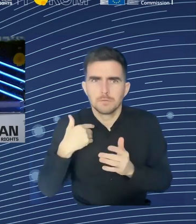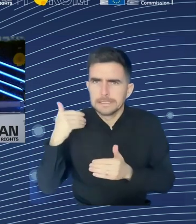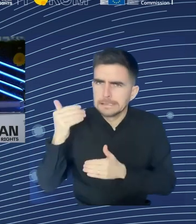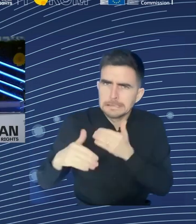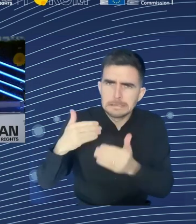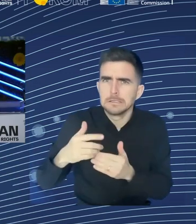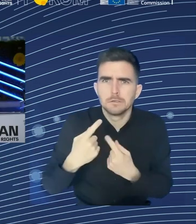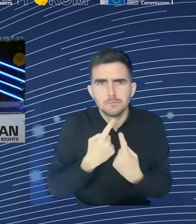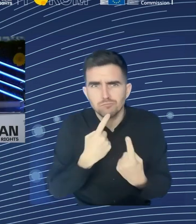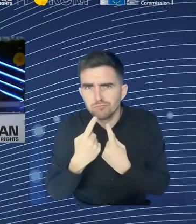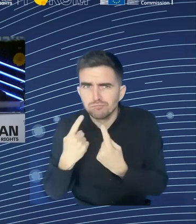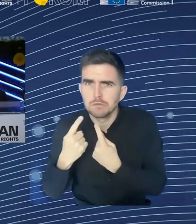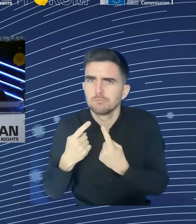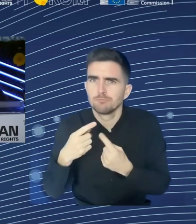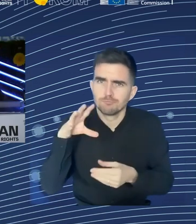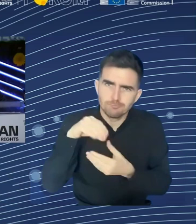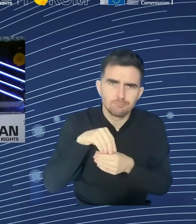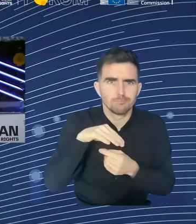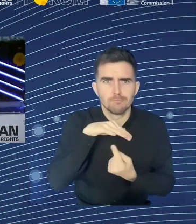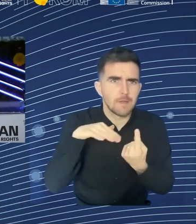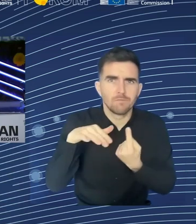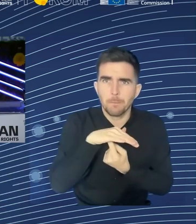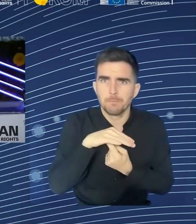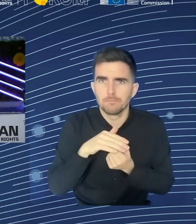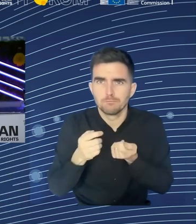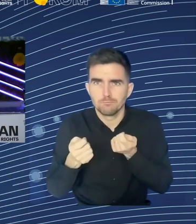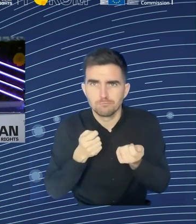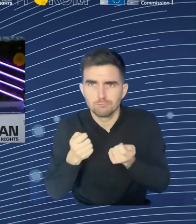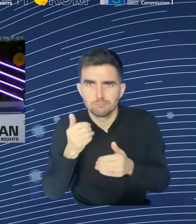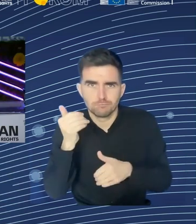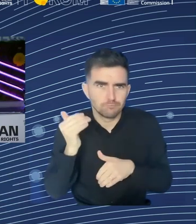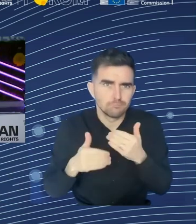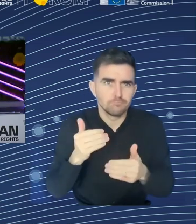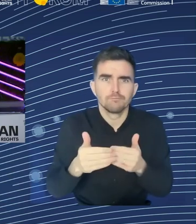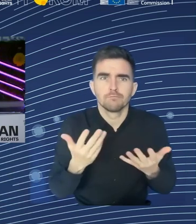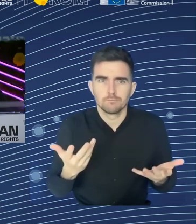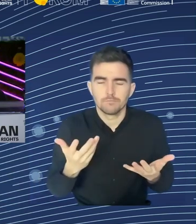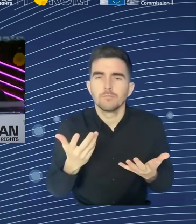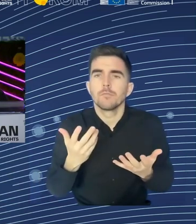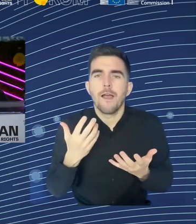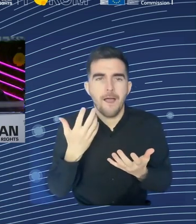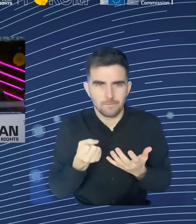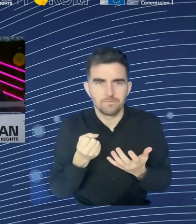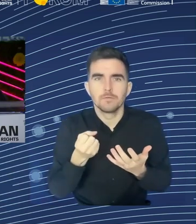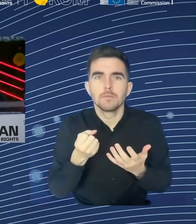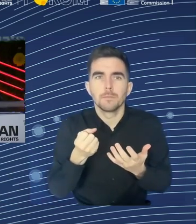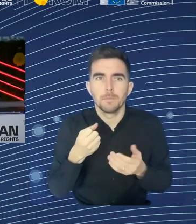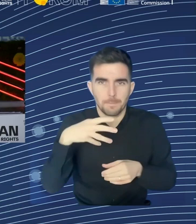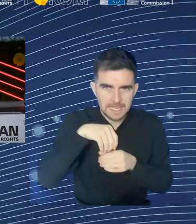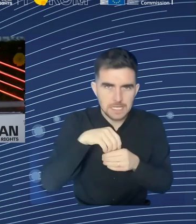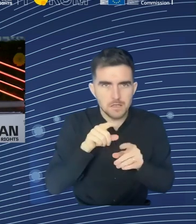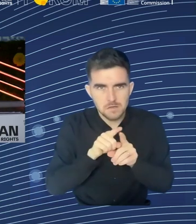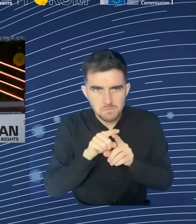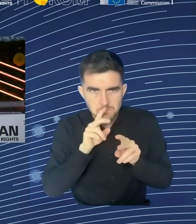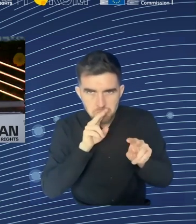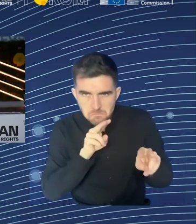with algorithms, sometimes they don't even know what is behind the algorithms, although they influence their working